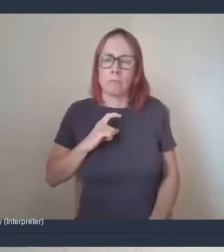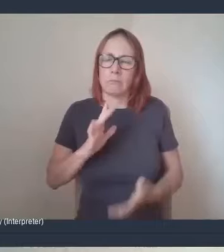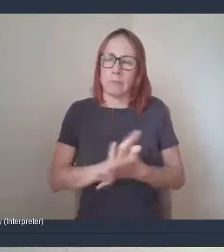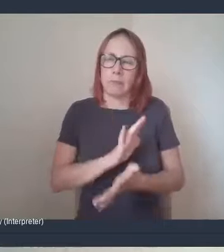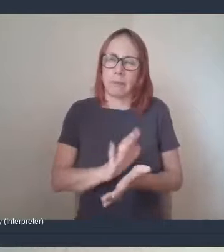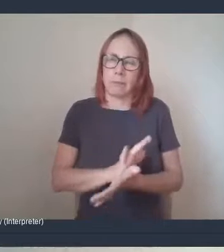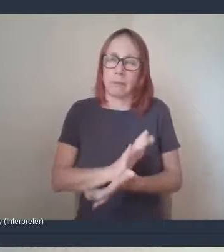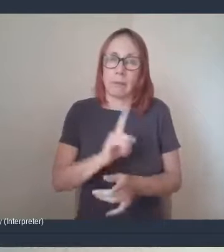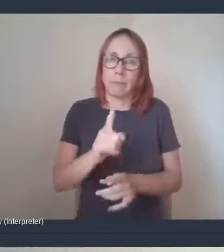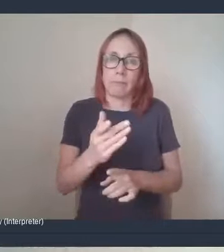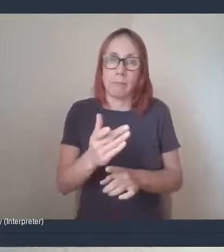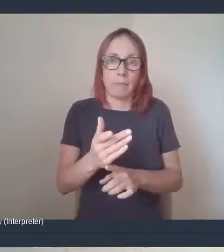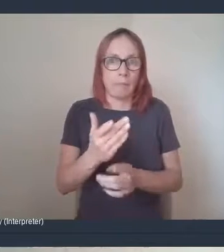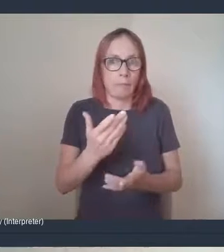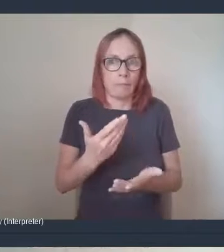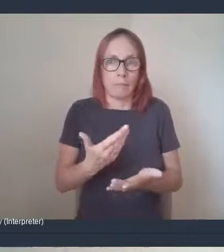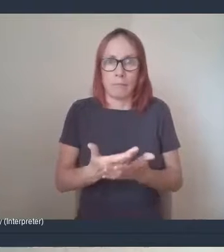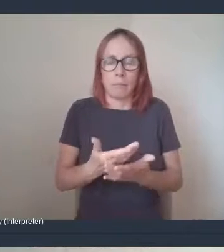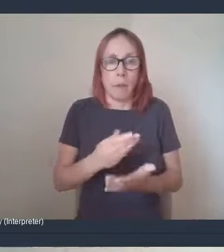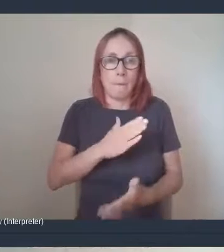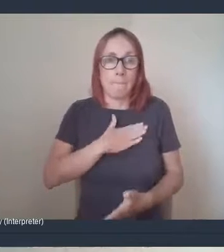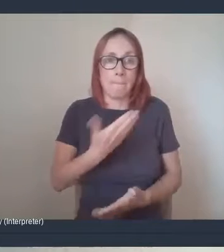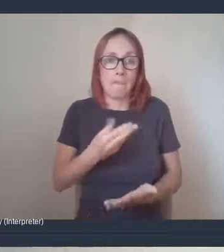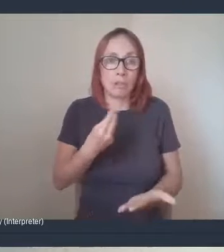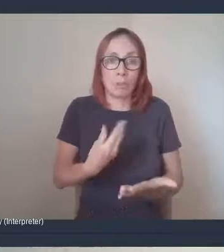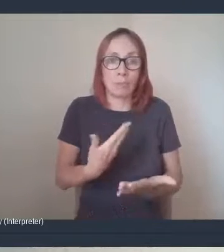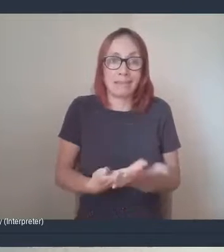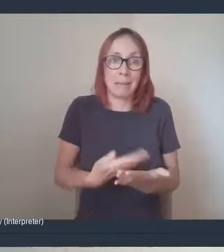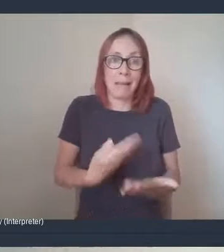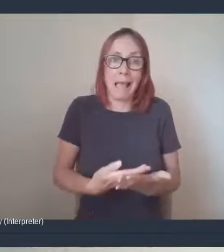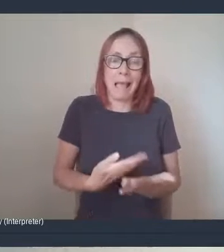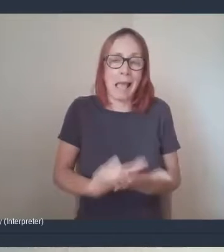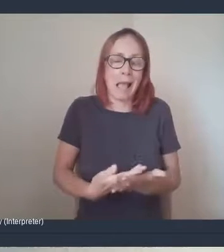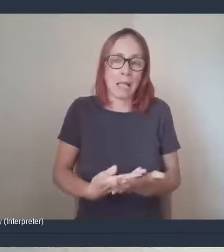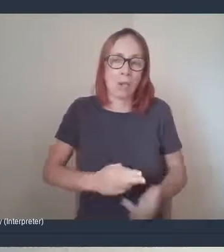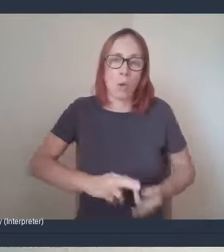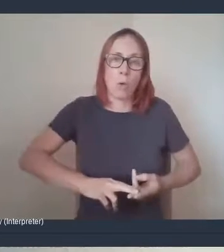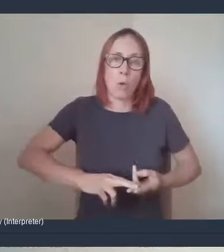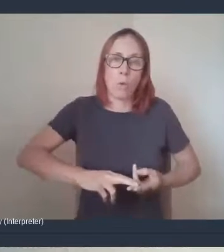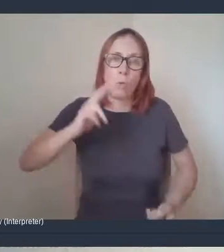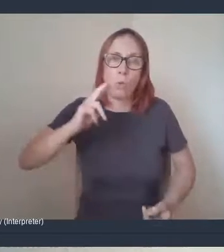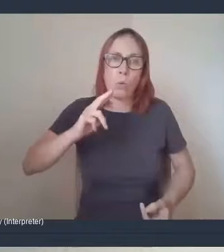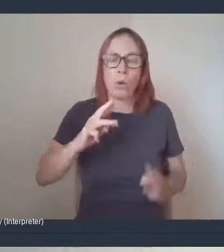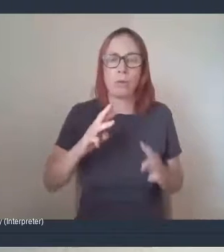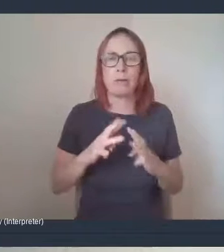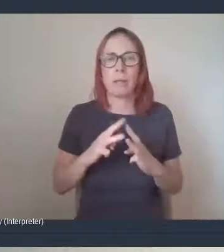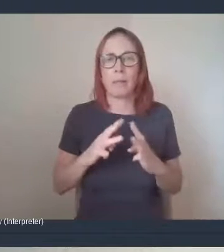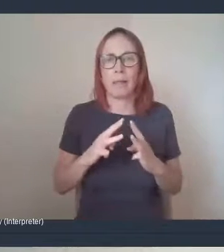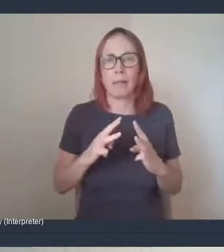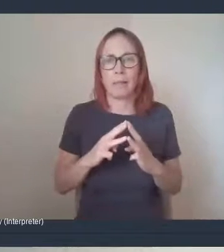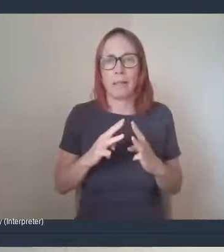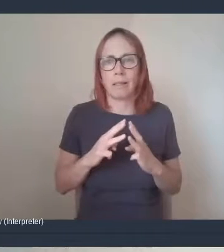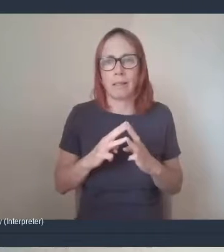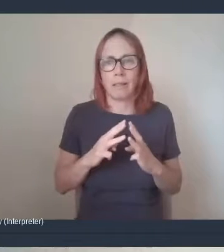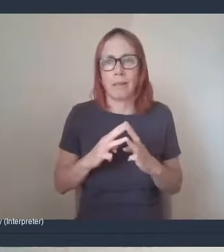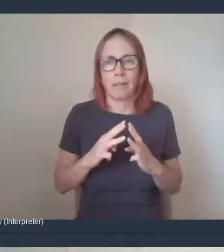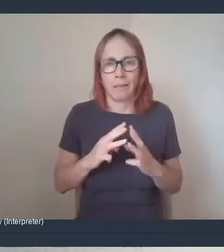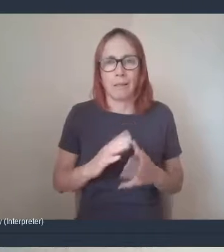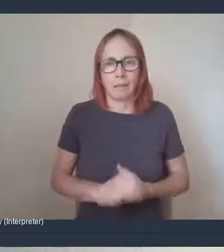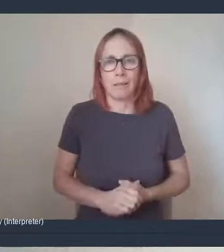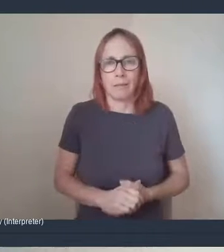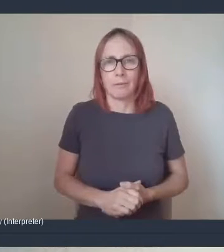demand that we've had for membership has increased by about three times the amount of members that we already had